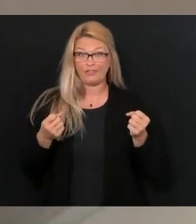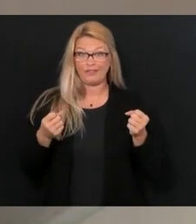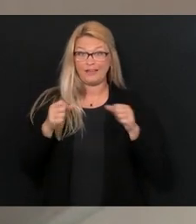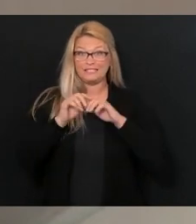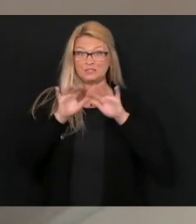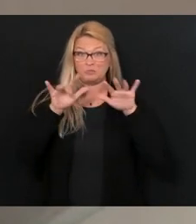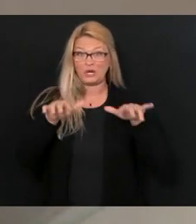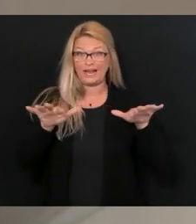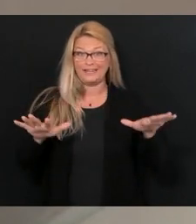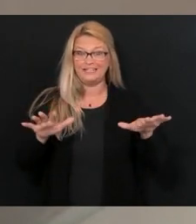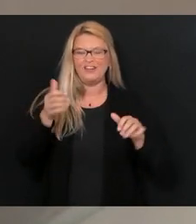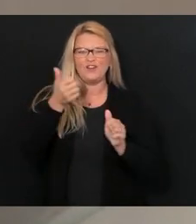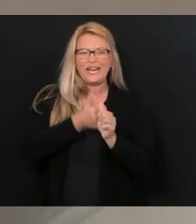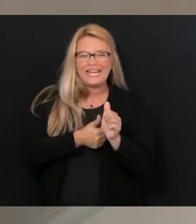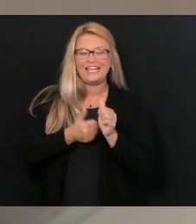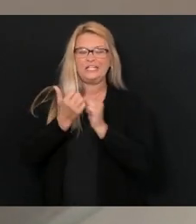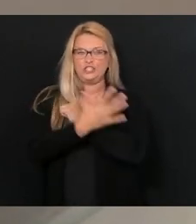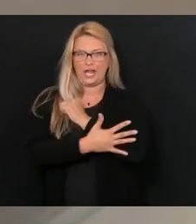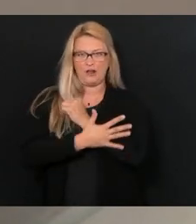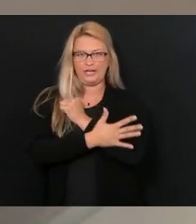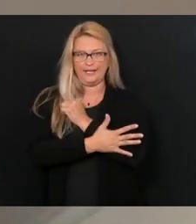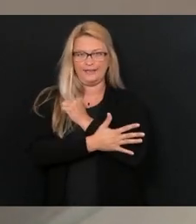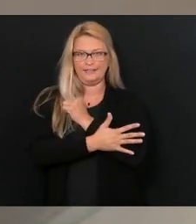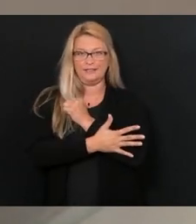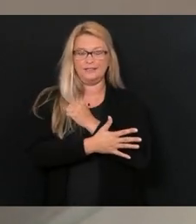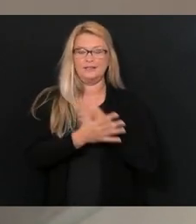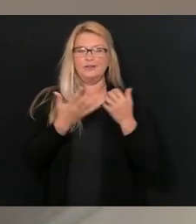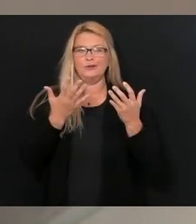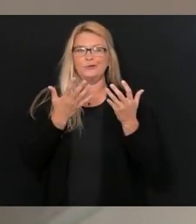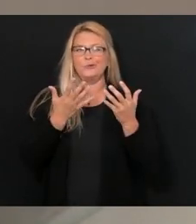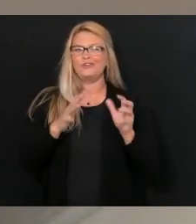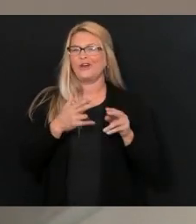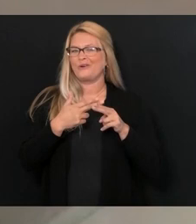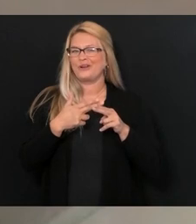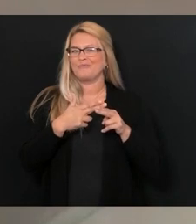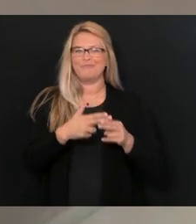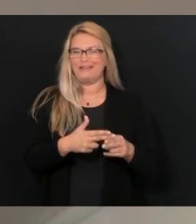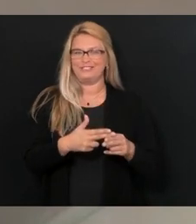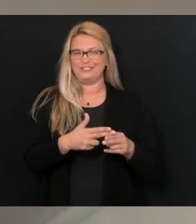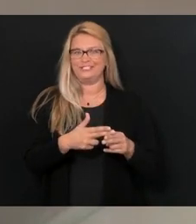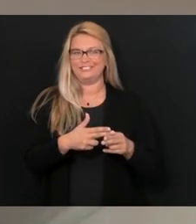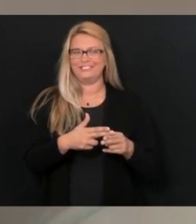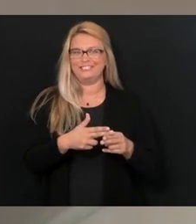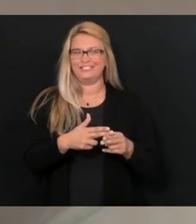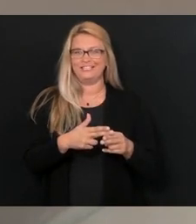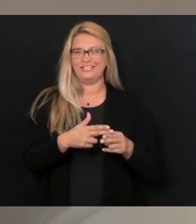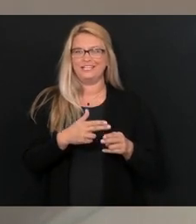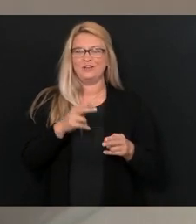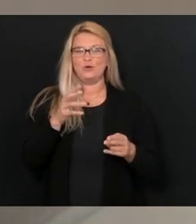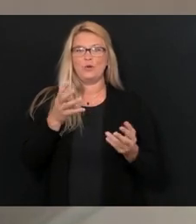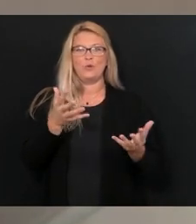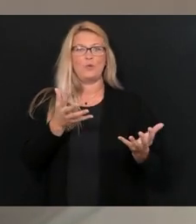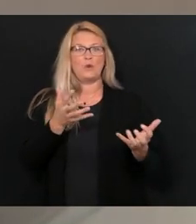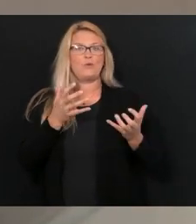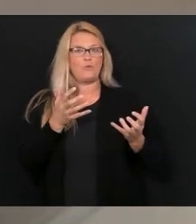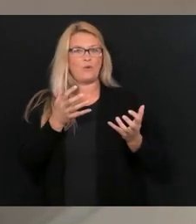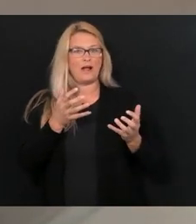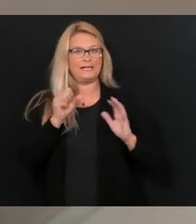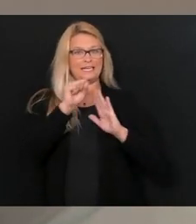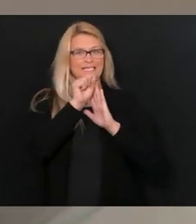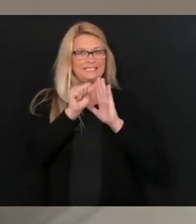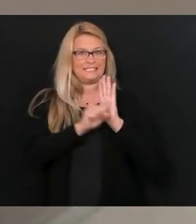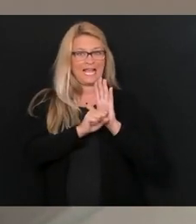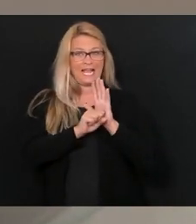each one of our counties. And as we talked about early in the COVID pandemic, that we wanted to go from a state